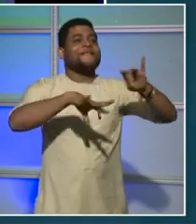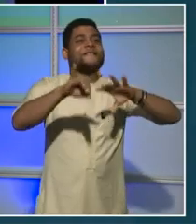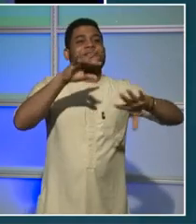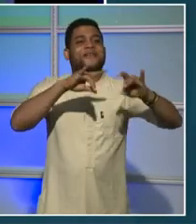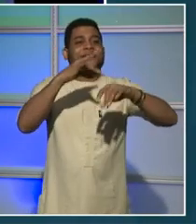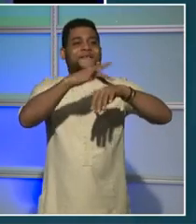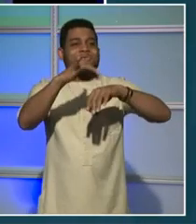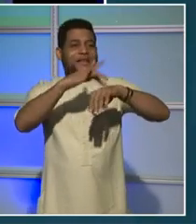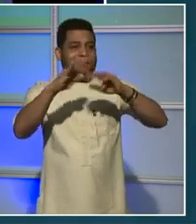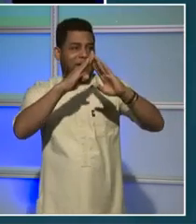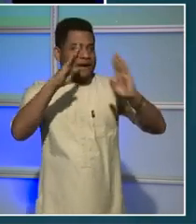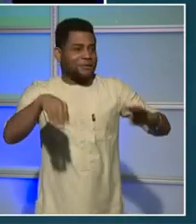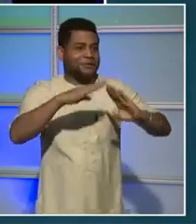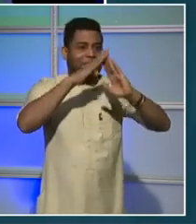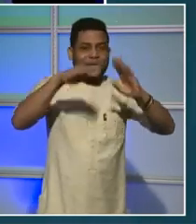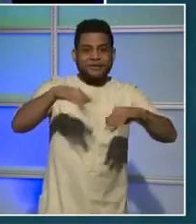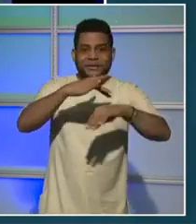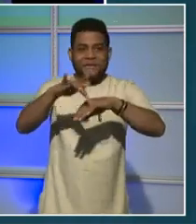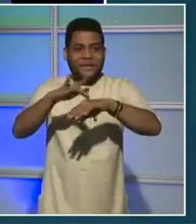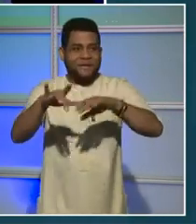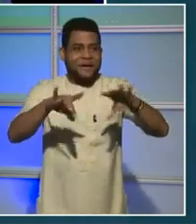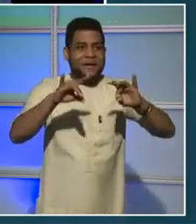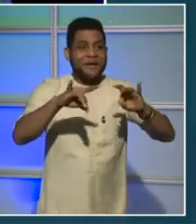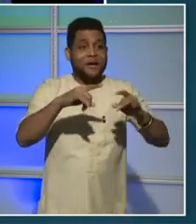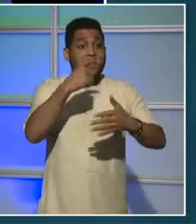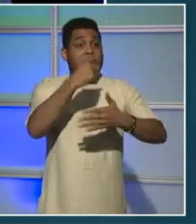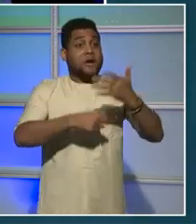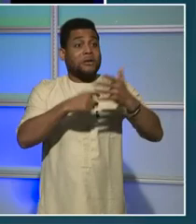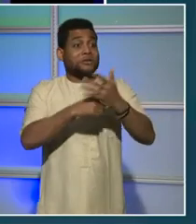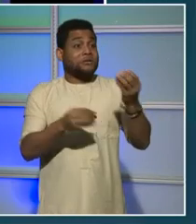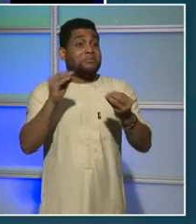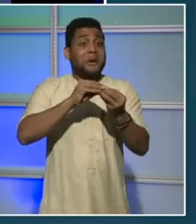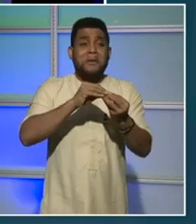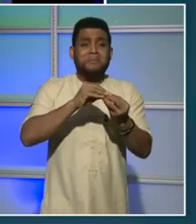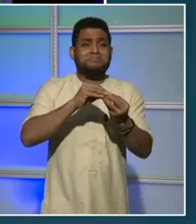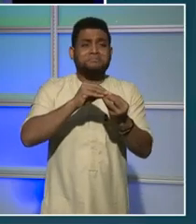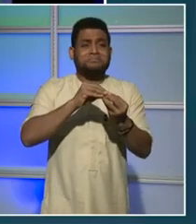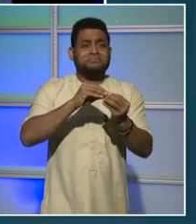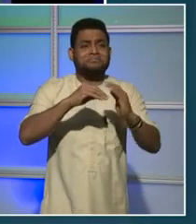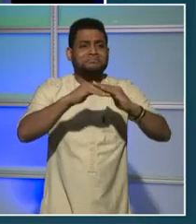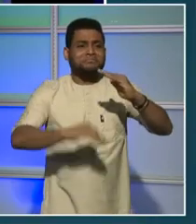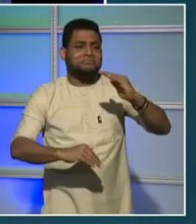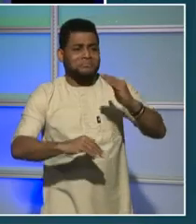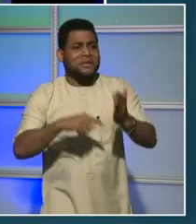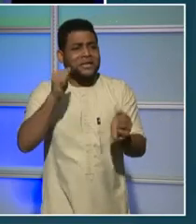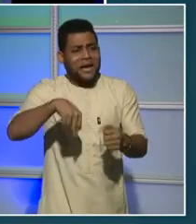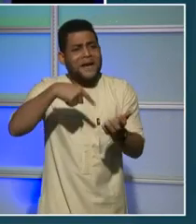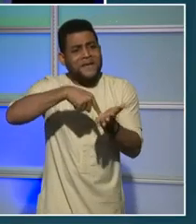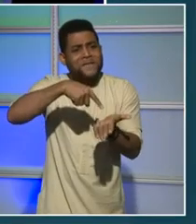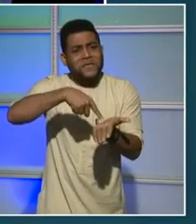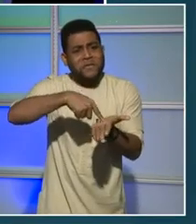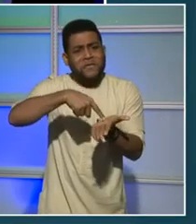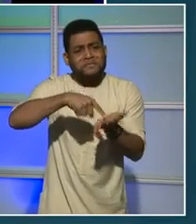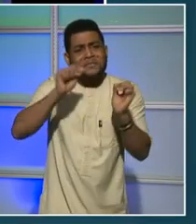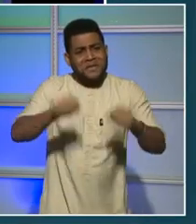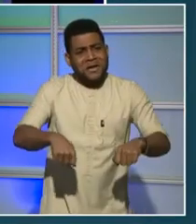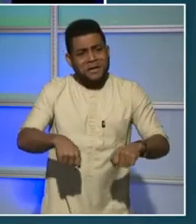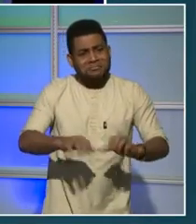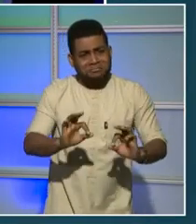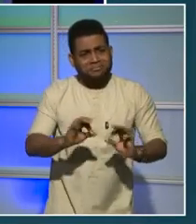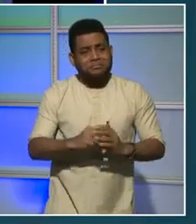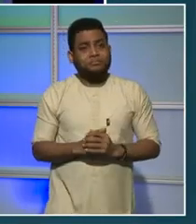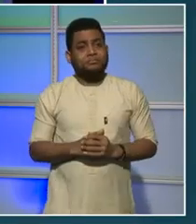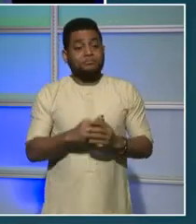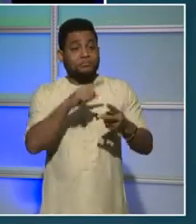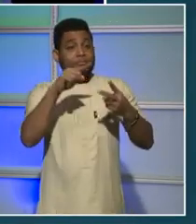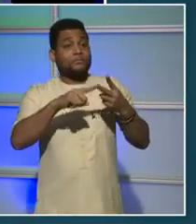units that are below the market rate, so more units that are affordable to them. We've also been very focused